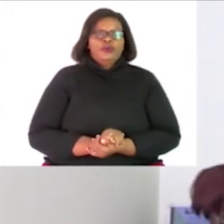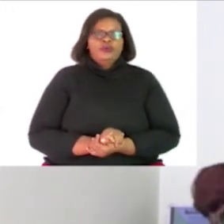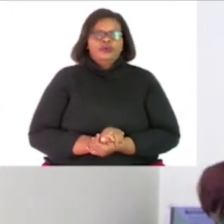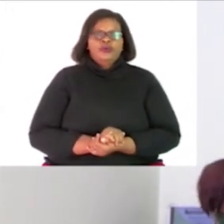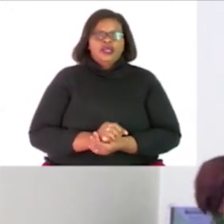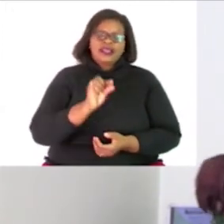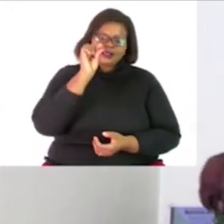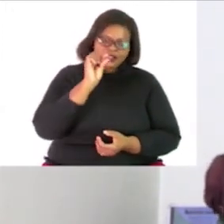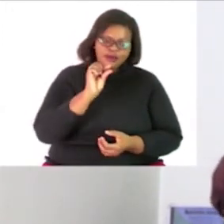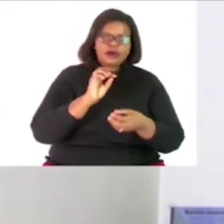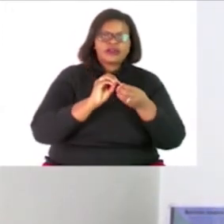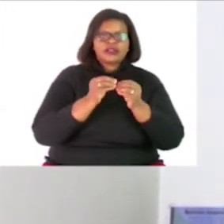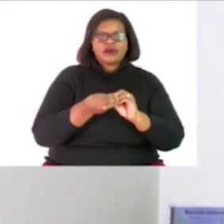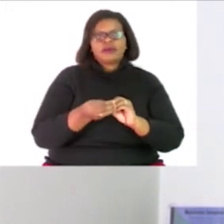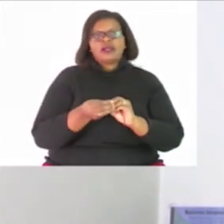four